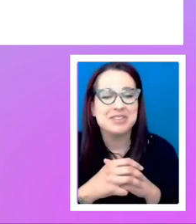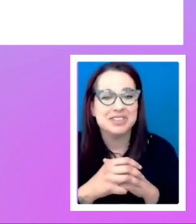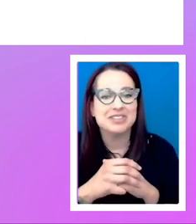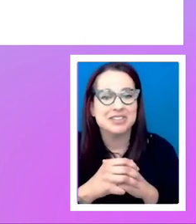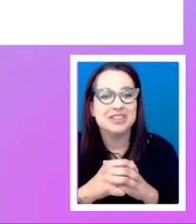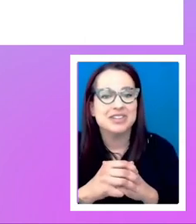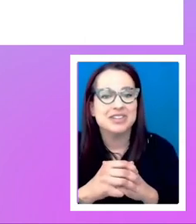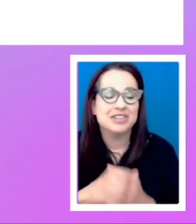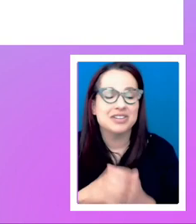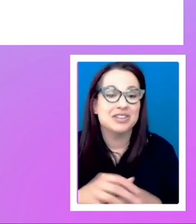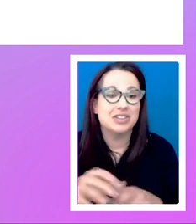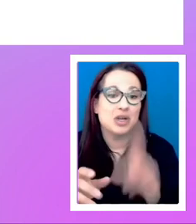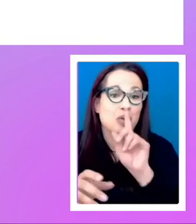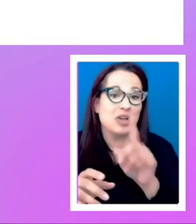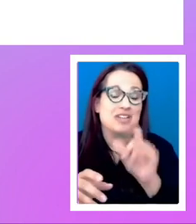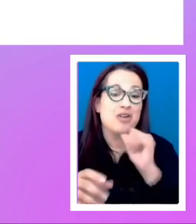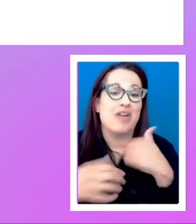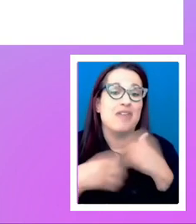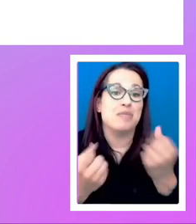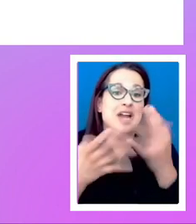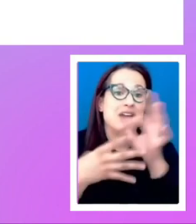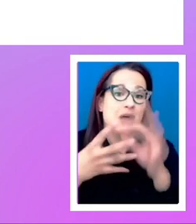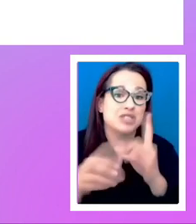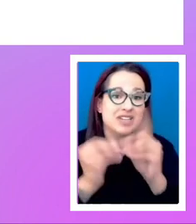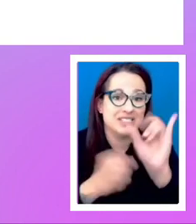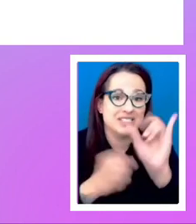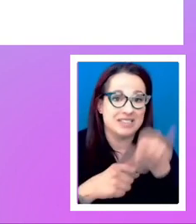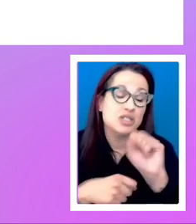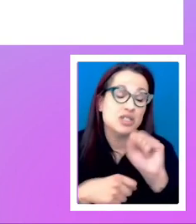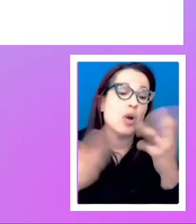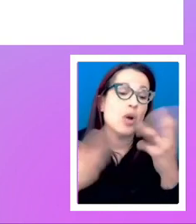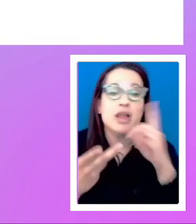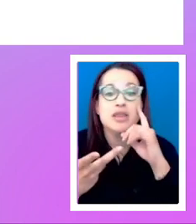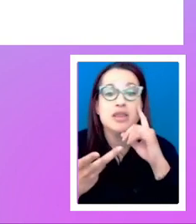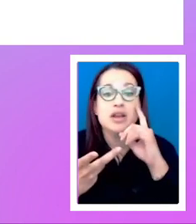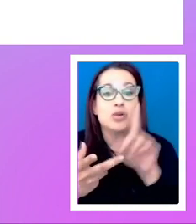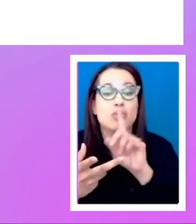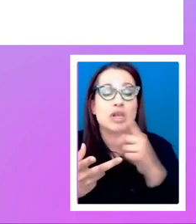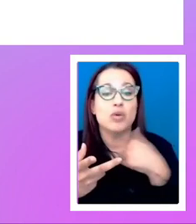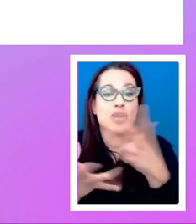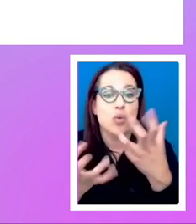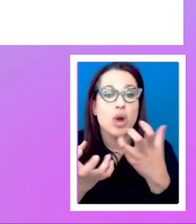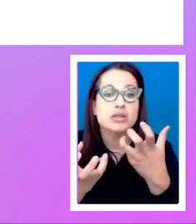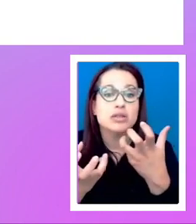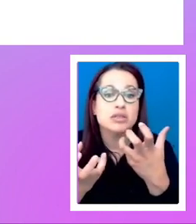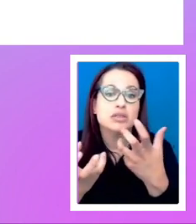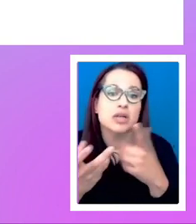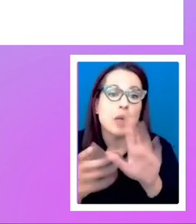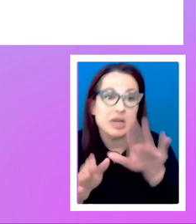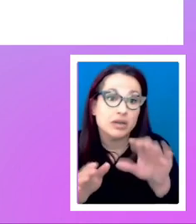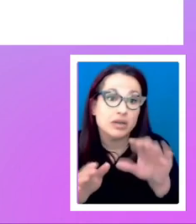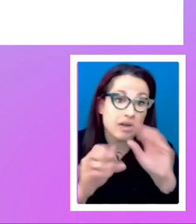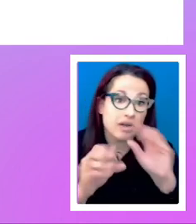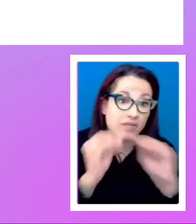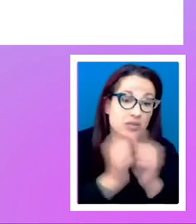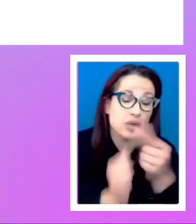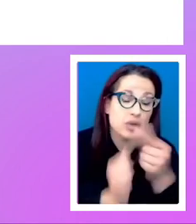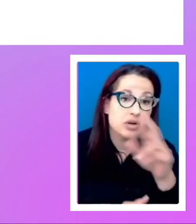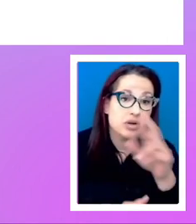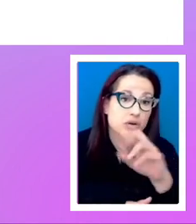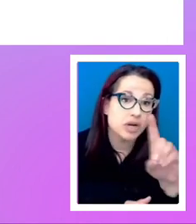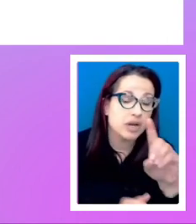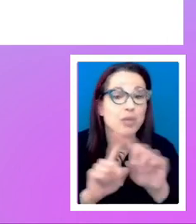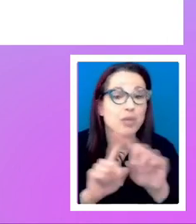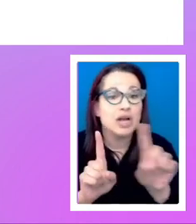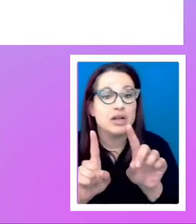we don't have many options to fix this. Um, and so I think really what we want to do is because you can fix it with grid, but then you don't want to,